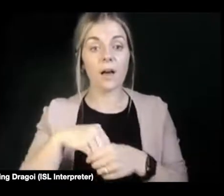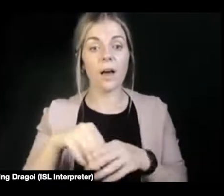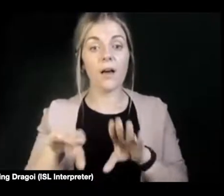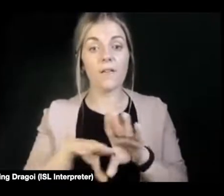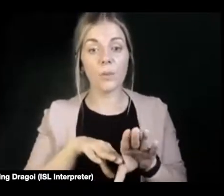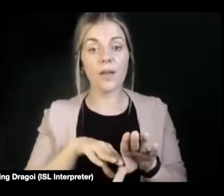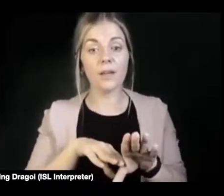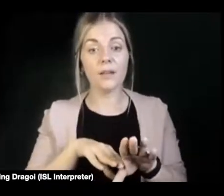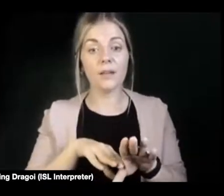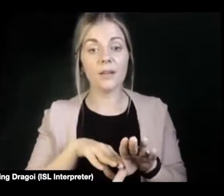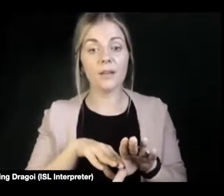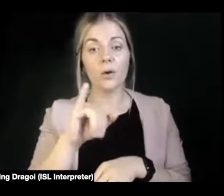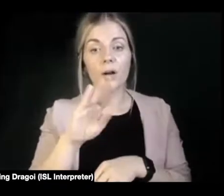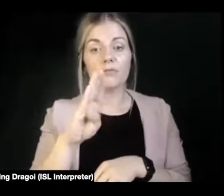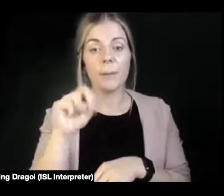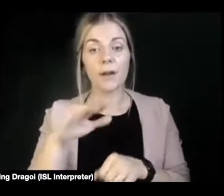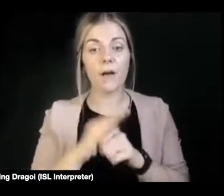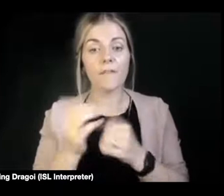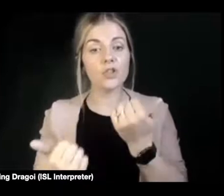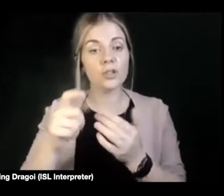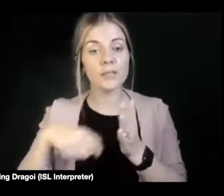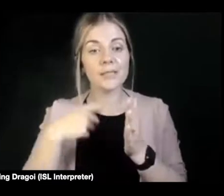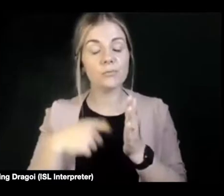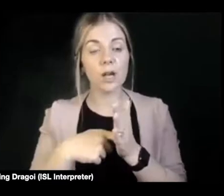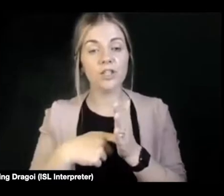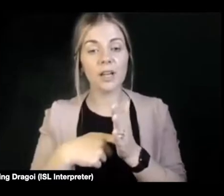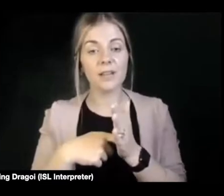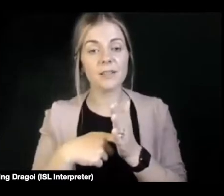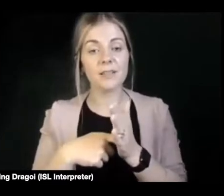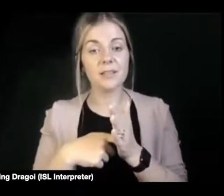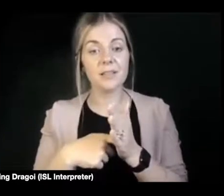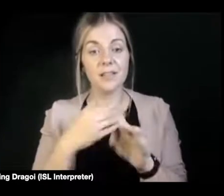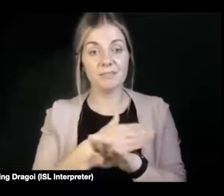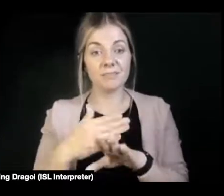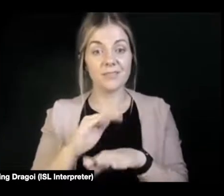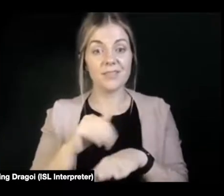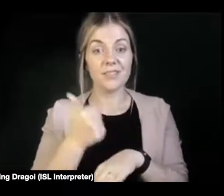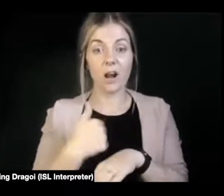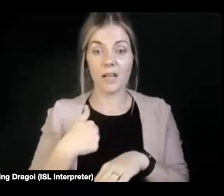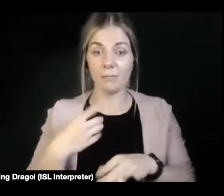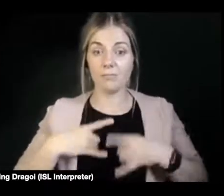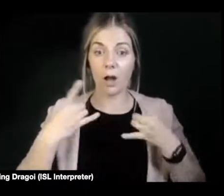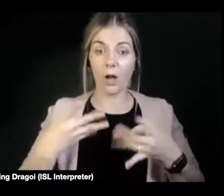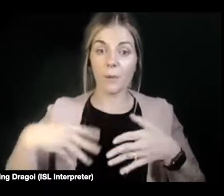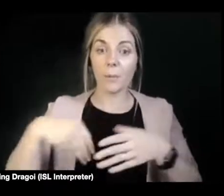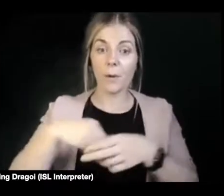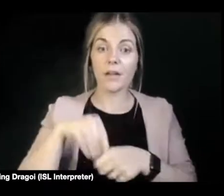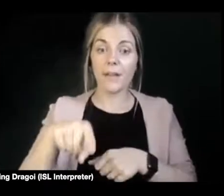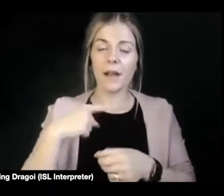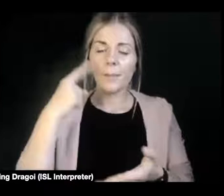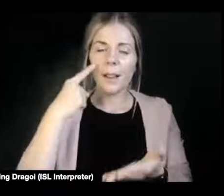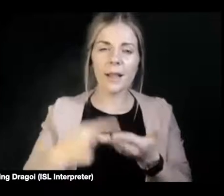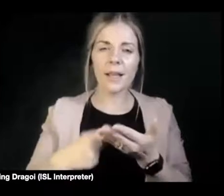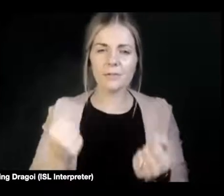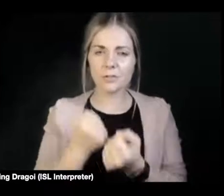project since the start and I'm quite honoured to be part of it. I believe very strongly in the power of